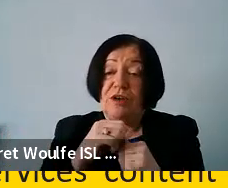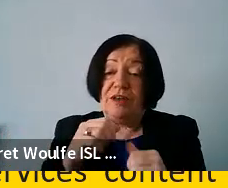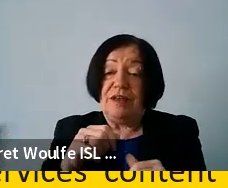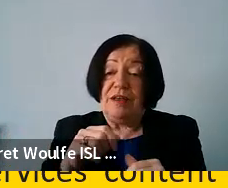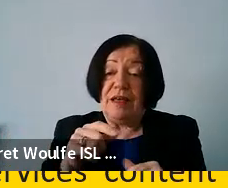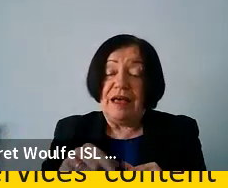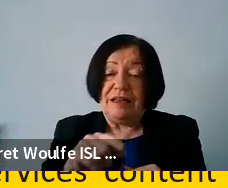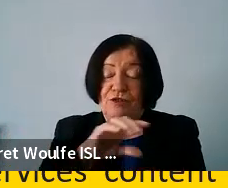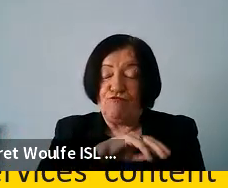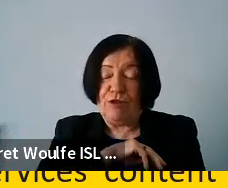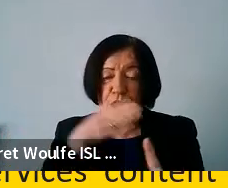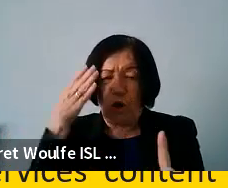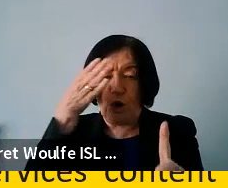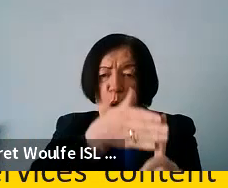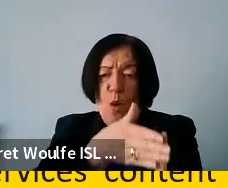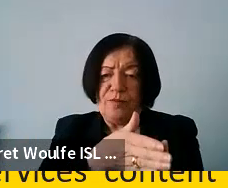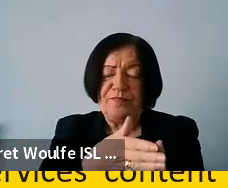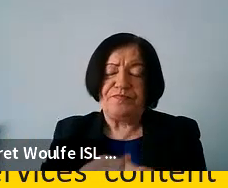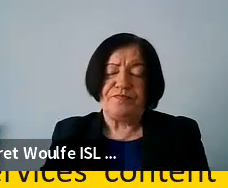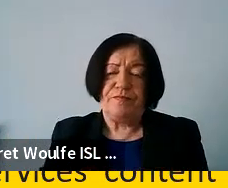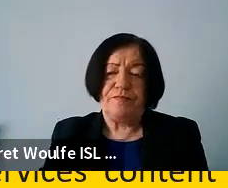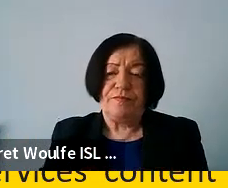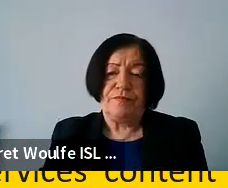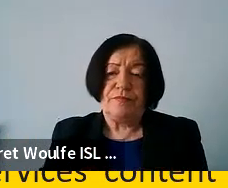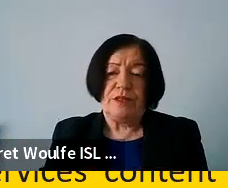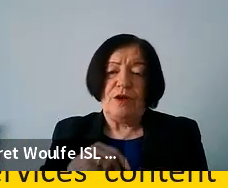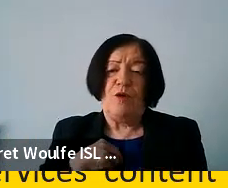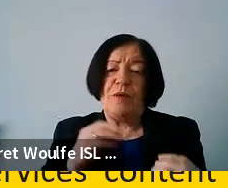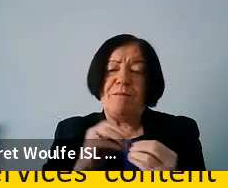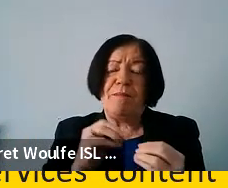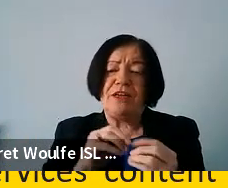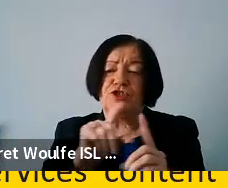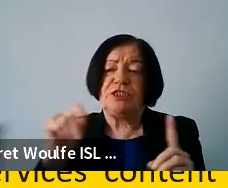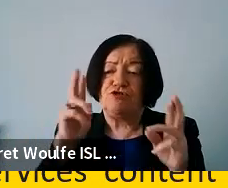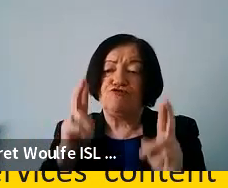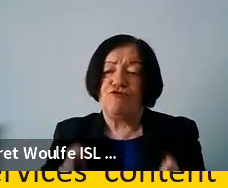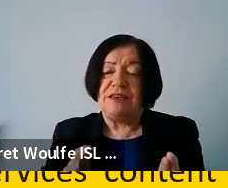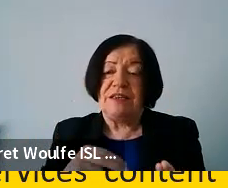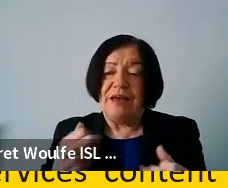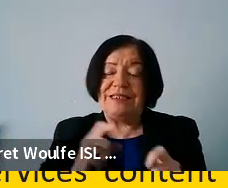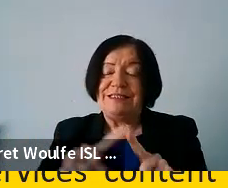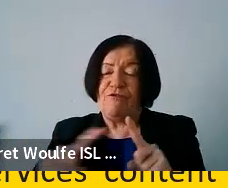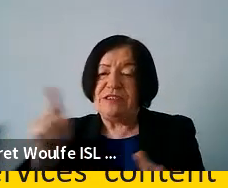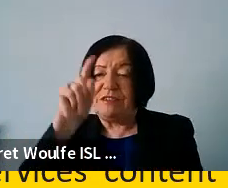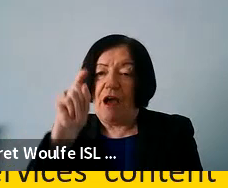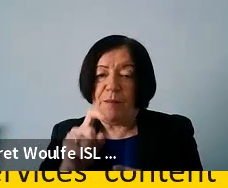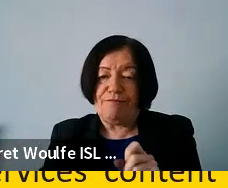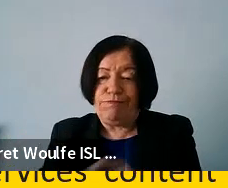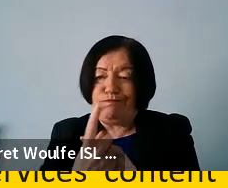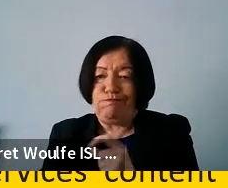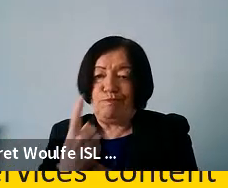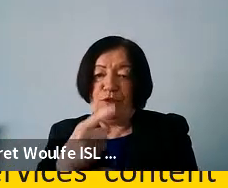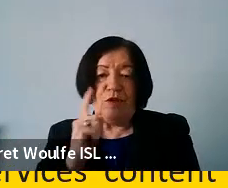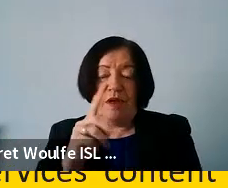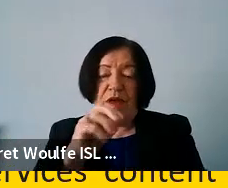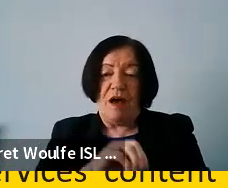main goal. And when we were mentioning digital rights, we have different topics that came up. As you can see,